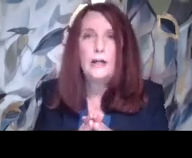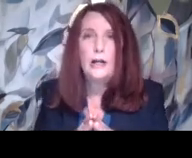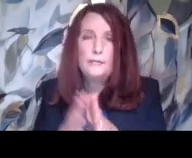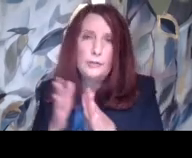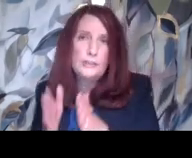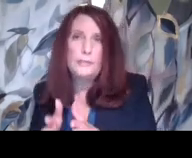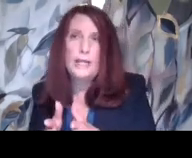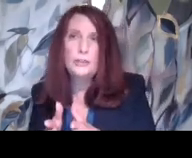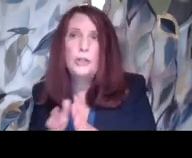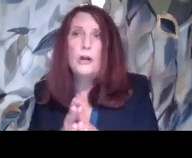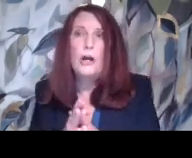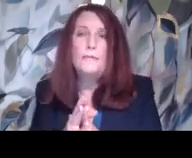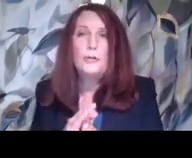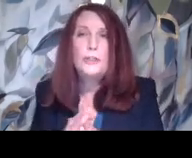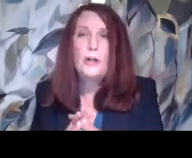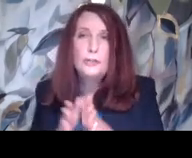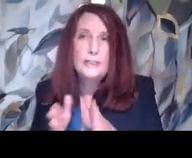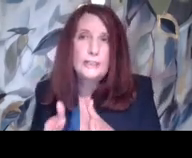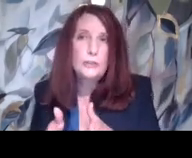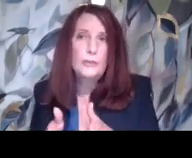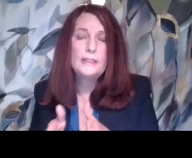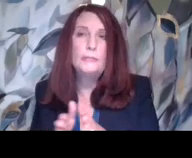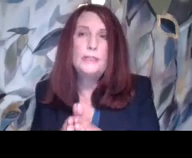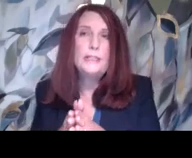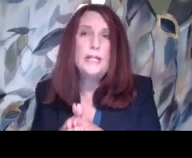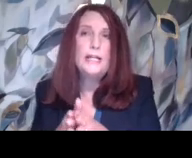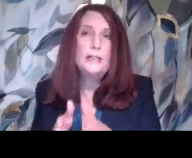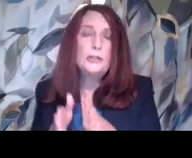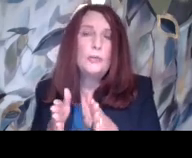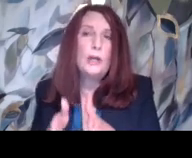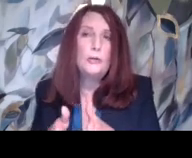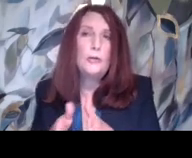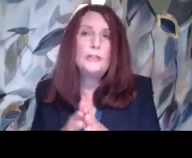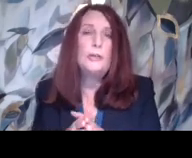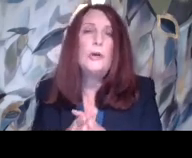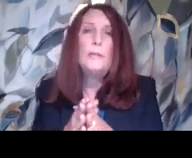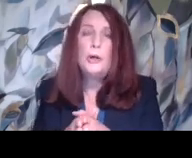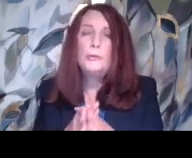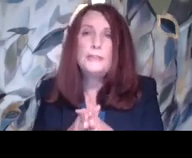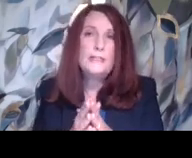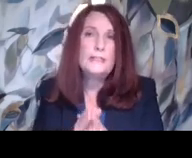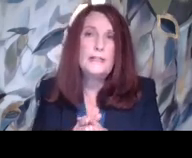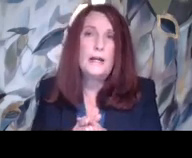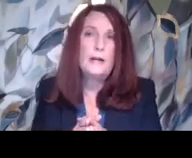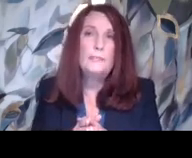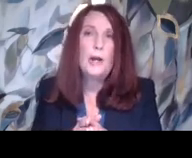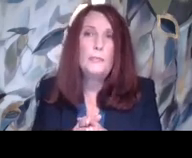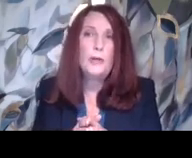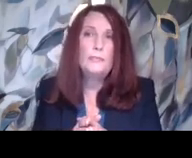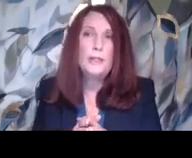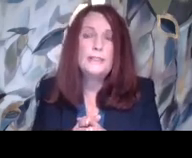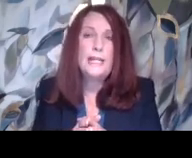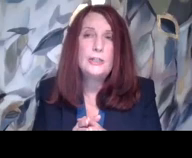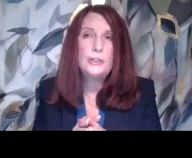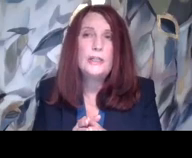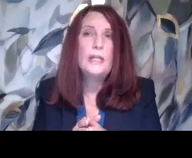and there's a Spanish version. Our translation wasn't completed yet. And so, we are going to post this PowerPoint